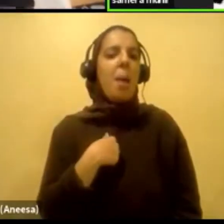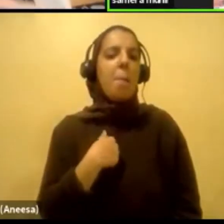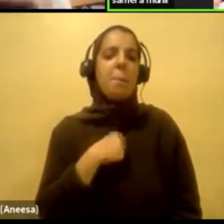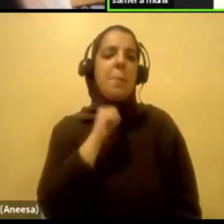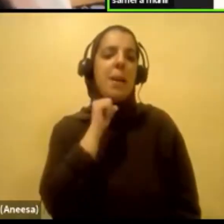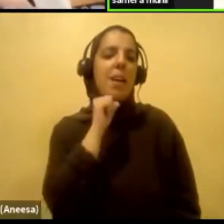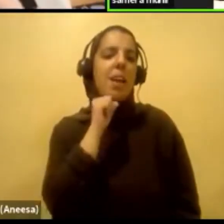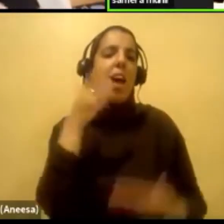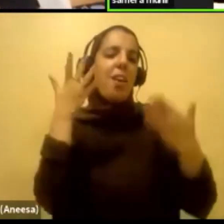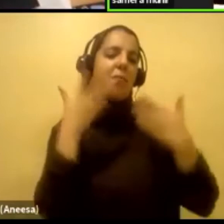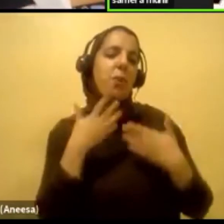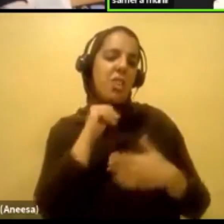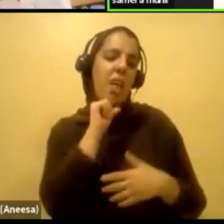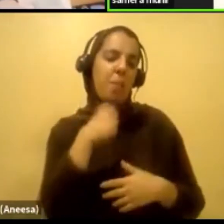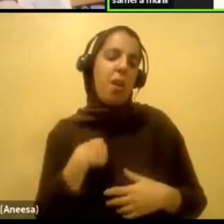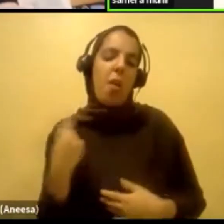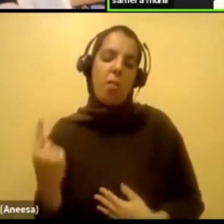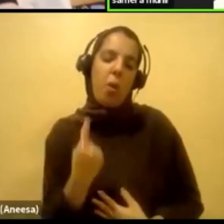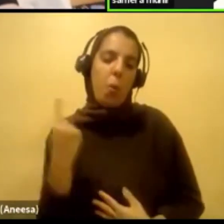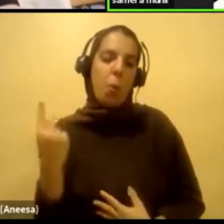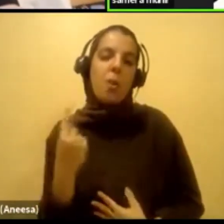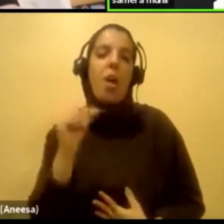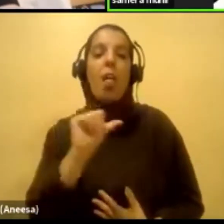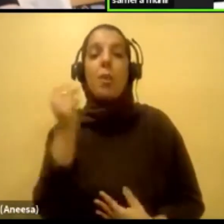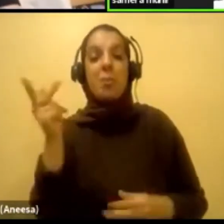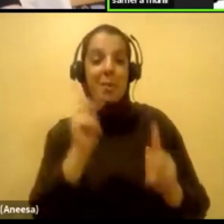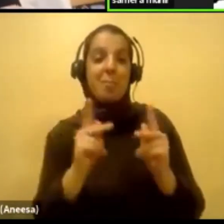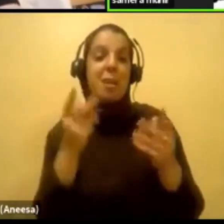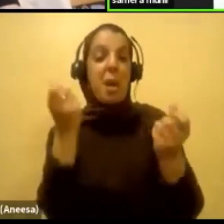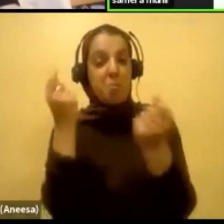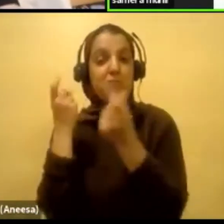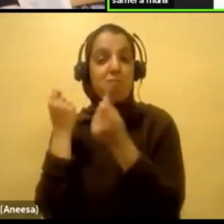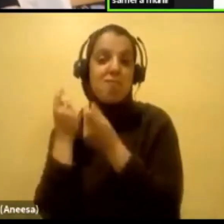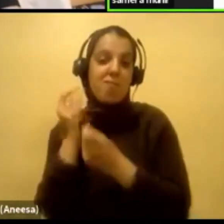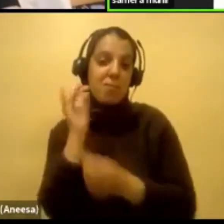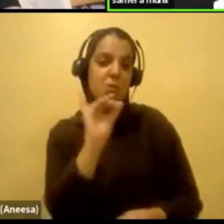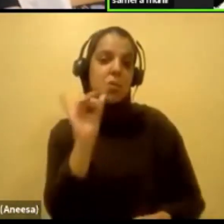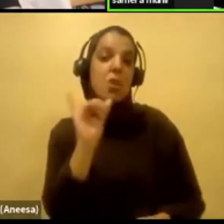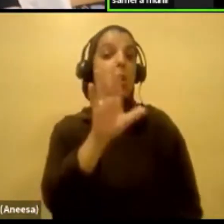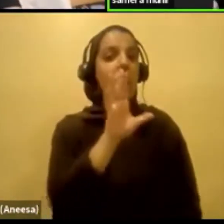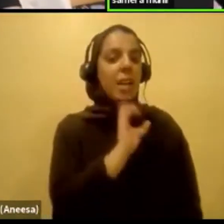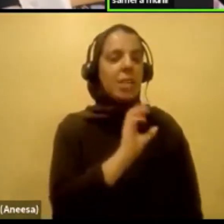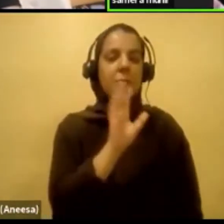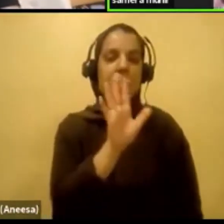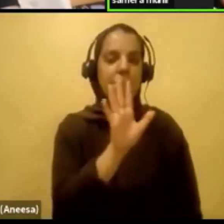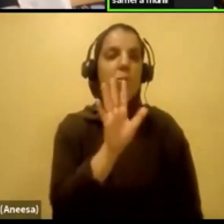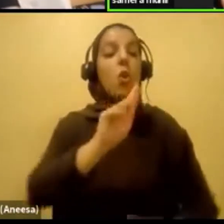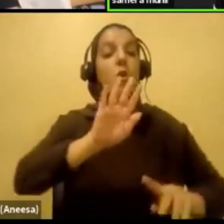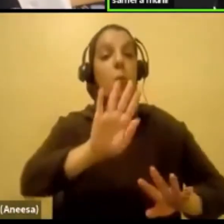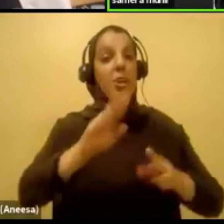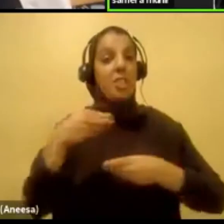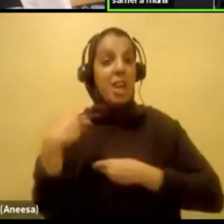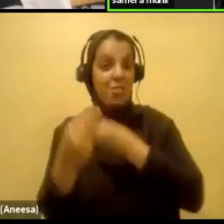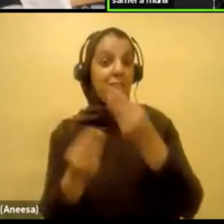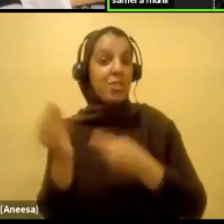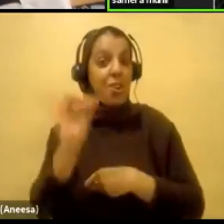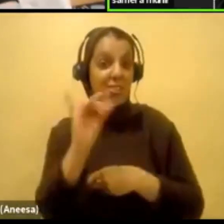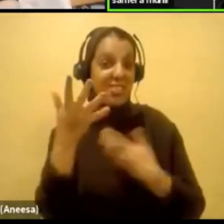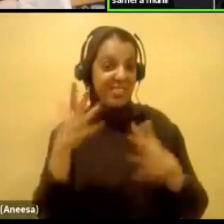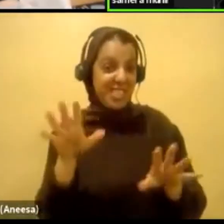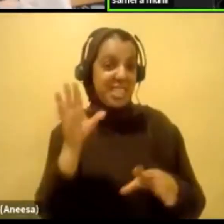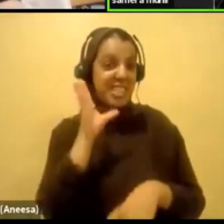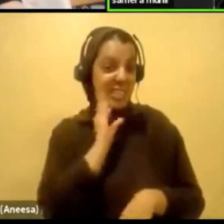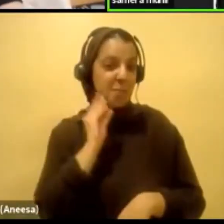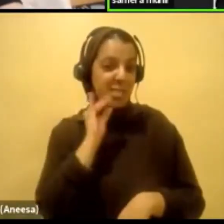Unfortunately, I'm not alone. Right. And then you're, you've experienced that at your age, like not at your age, but at your generation. And that's really frustrating because